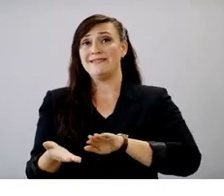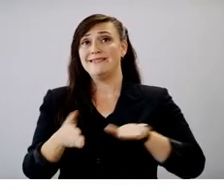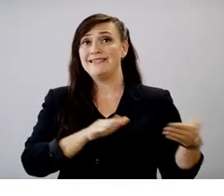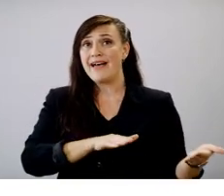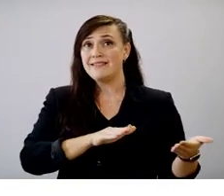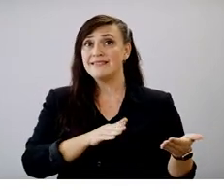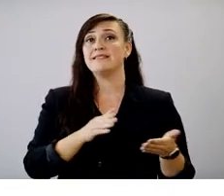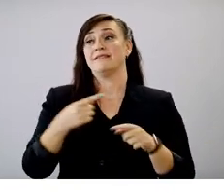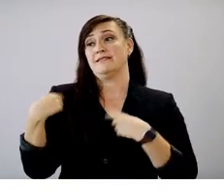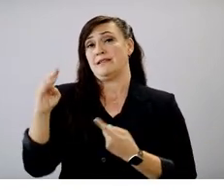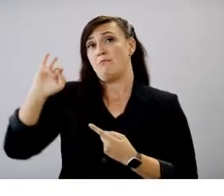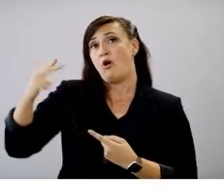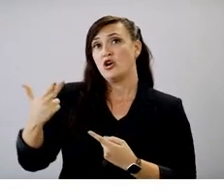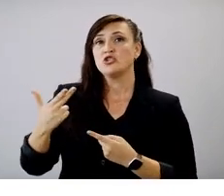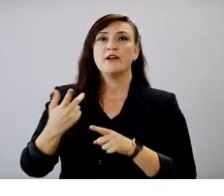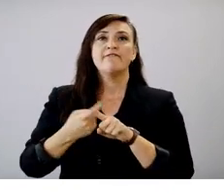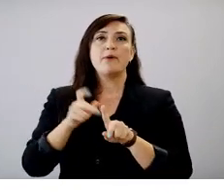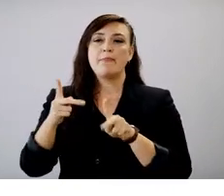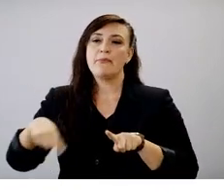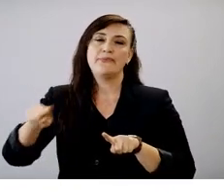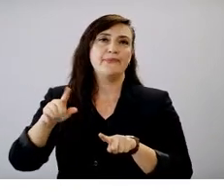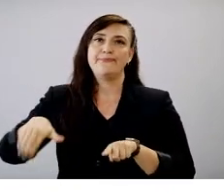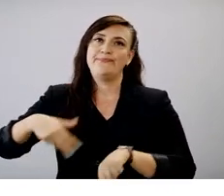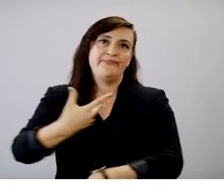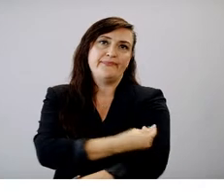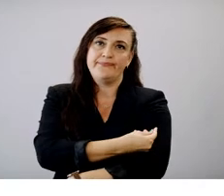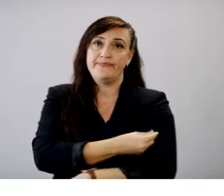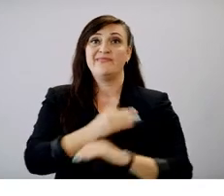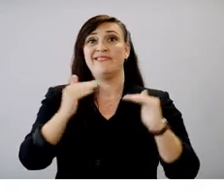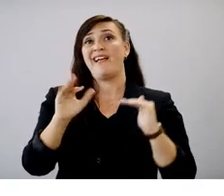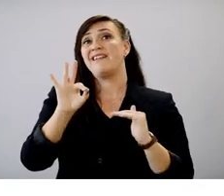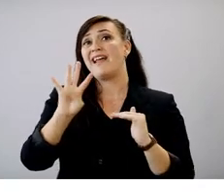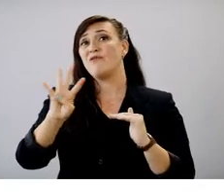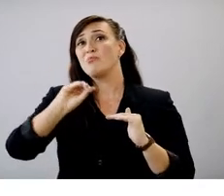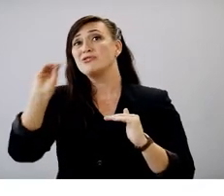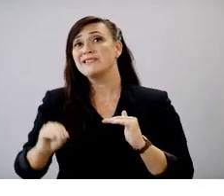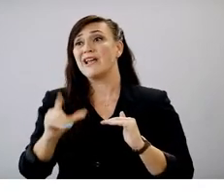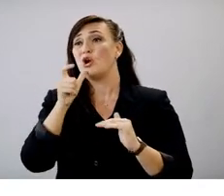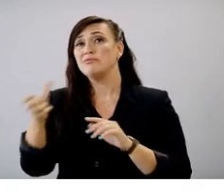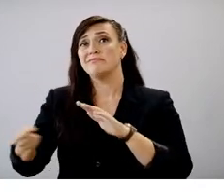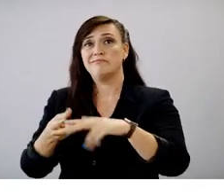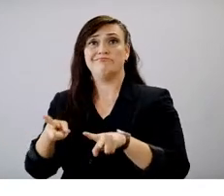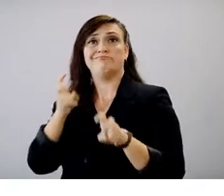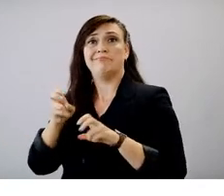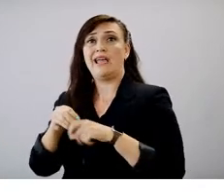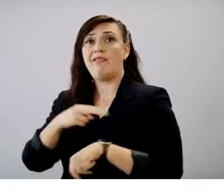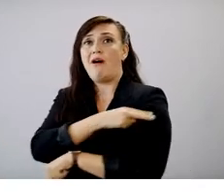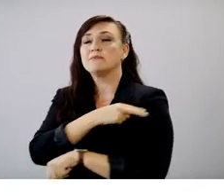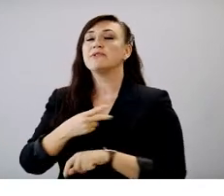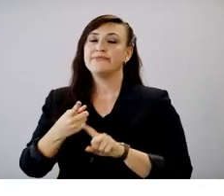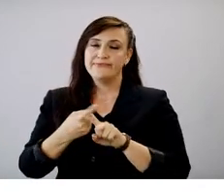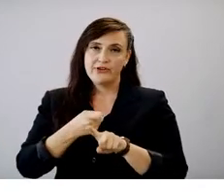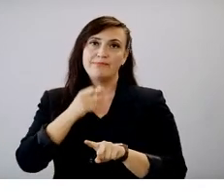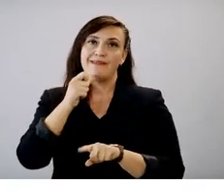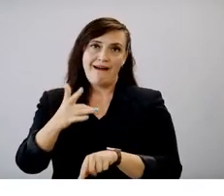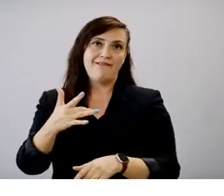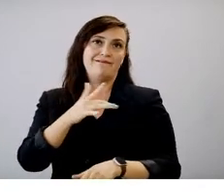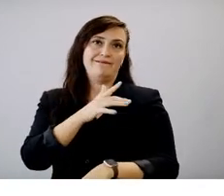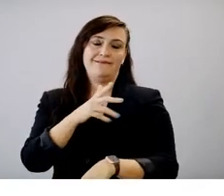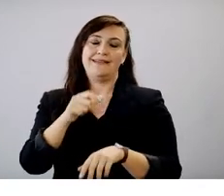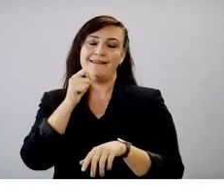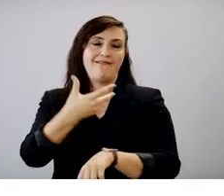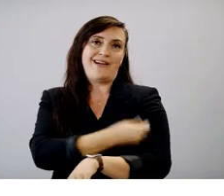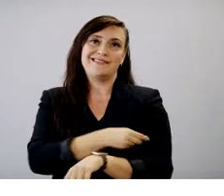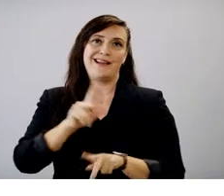have been in those that are not fully vaccinated and 94% of the hospitalizations are in those that are not fully vaccinated.